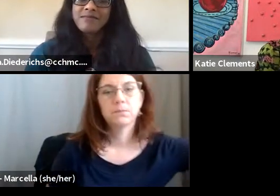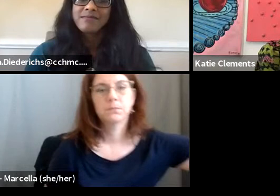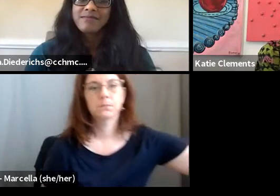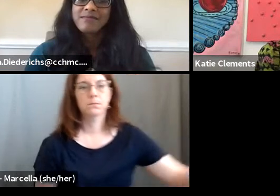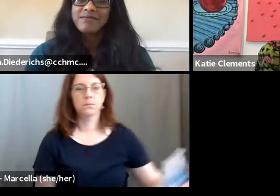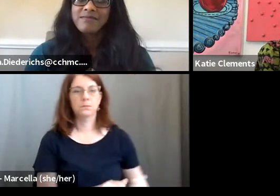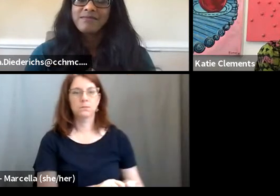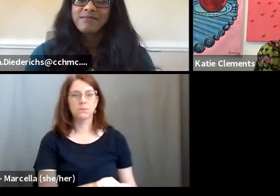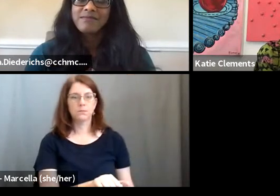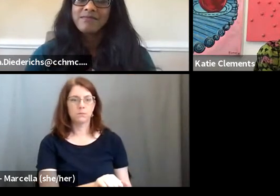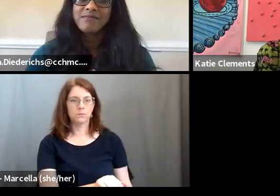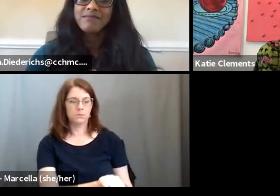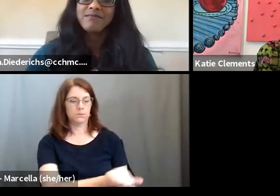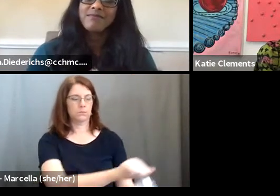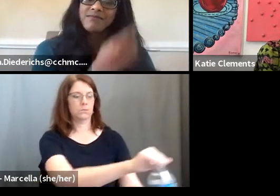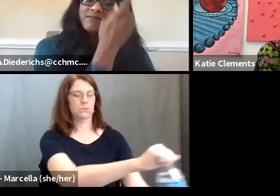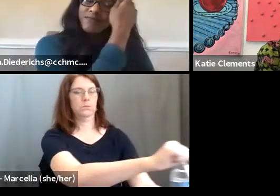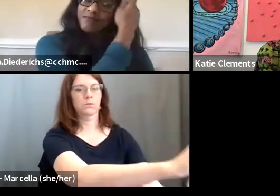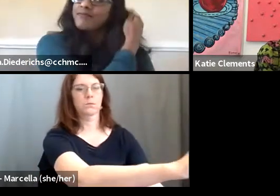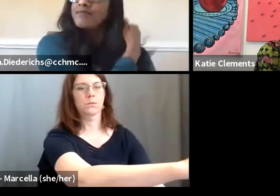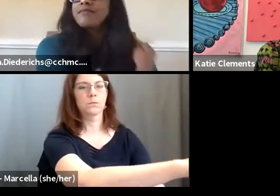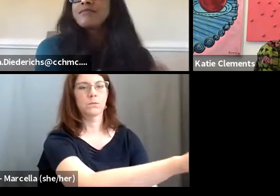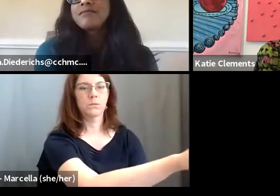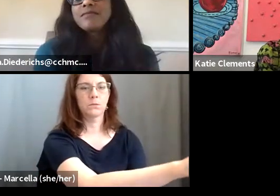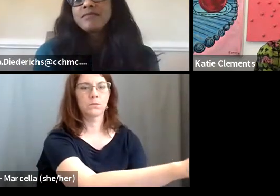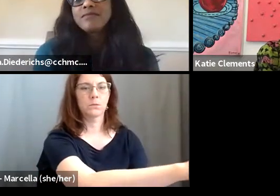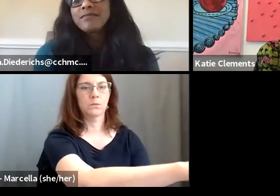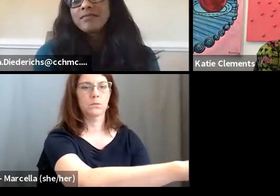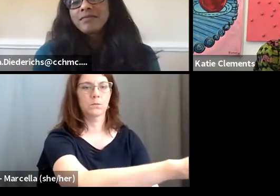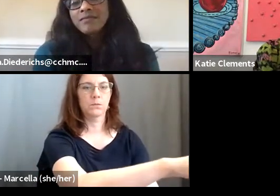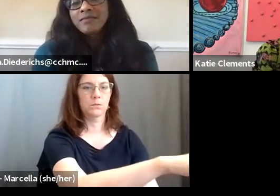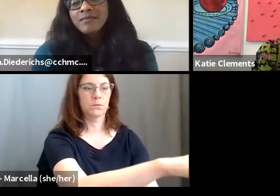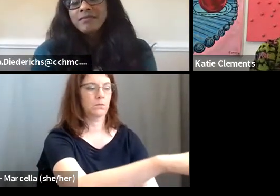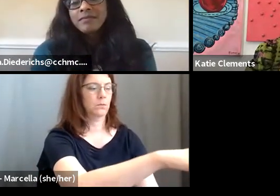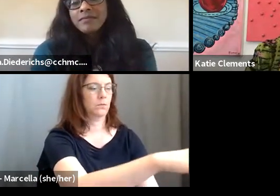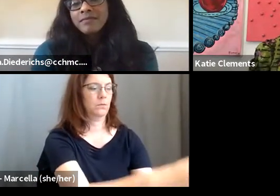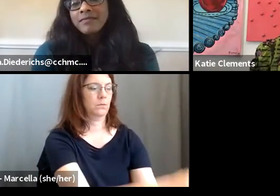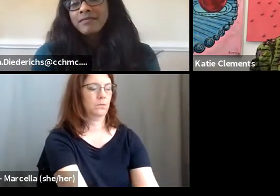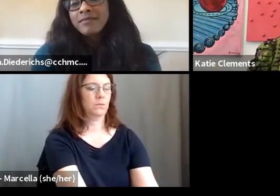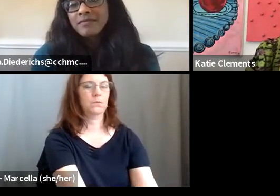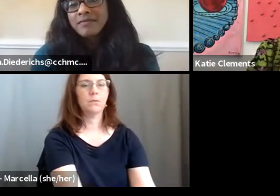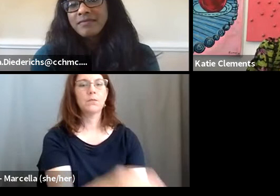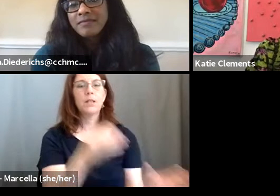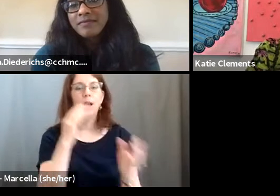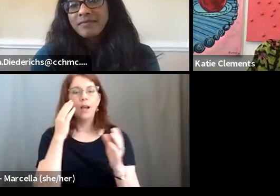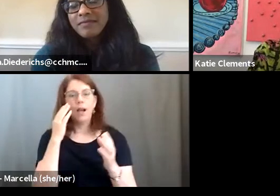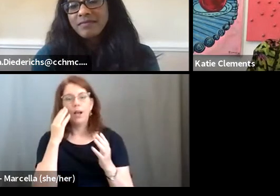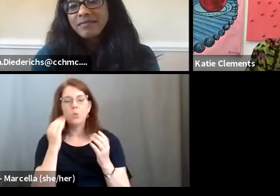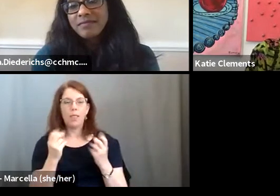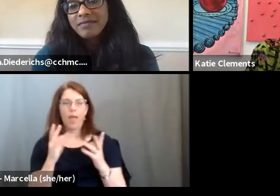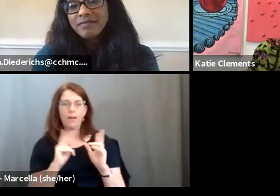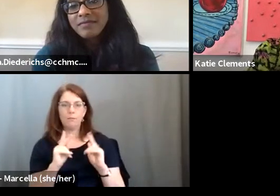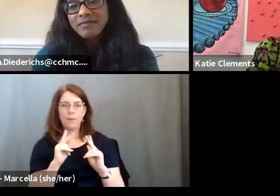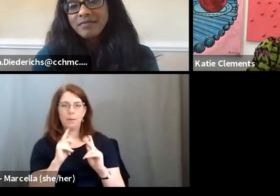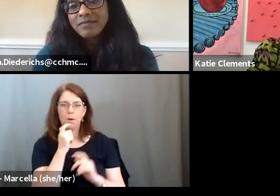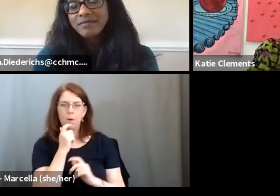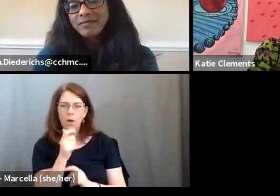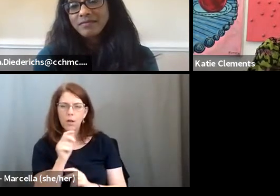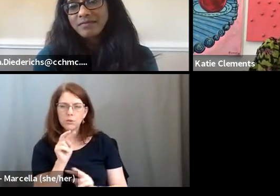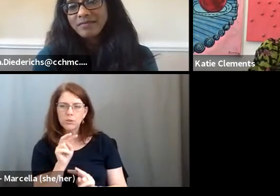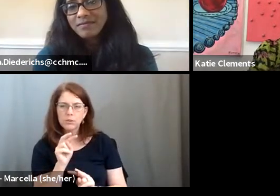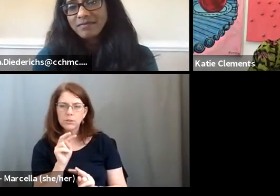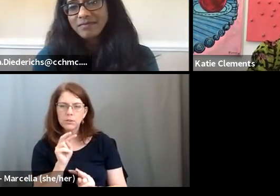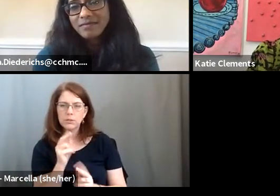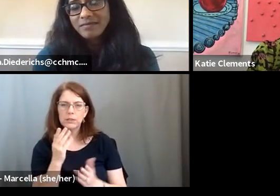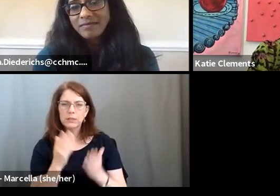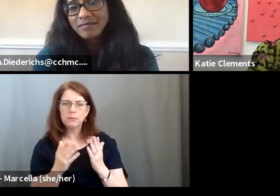I kind of want to jump off of that a little more too. Um, I know that a lot of people, uh, watching along may